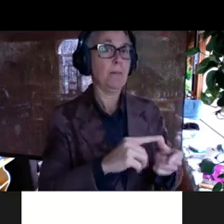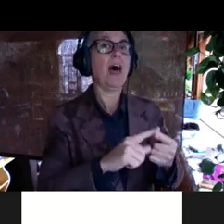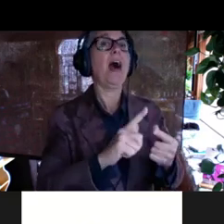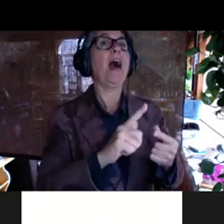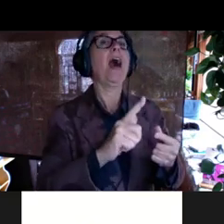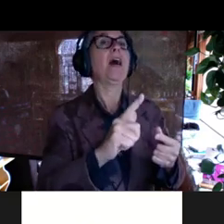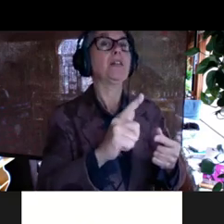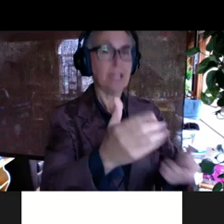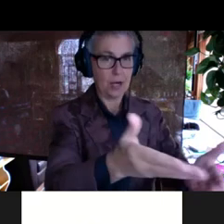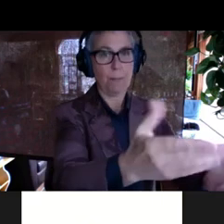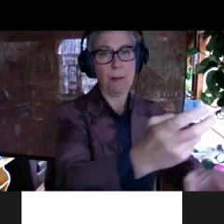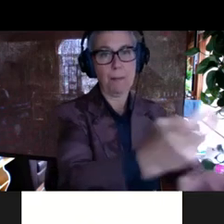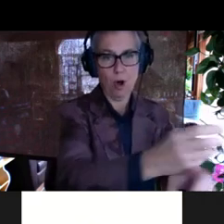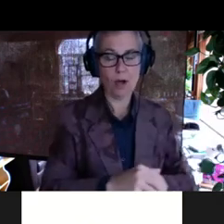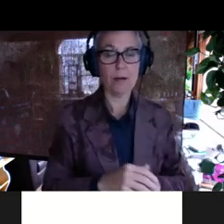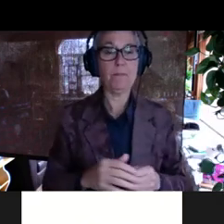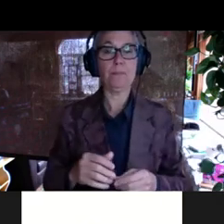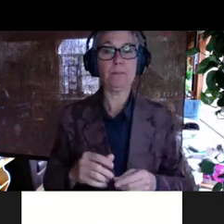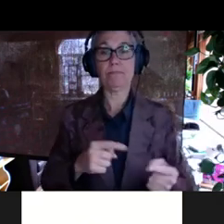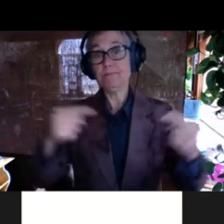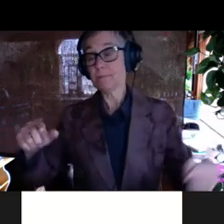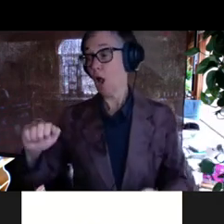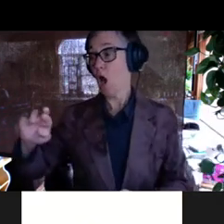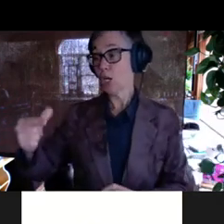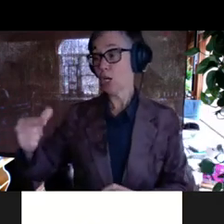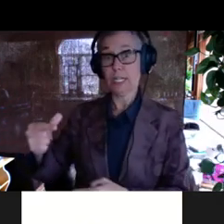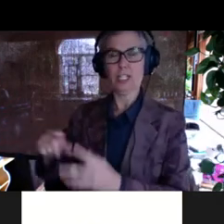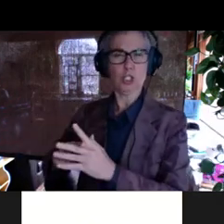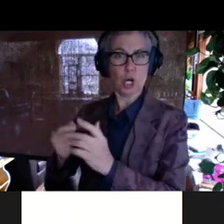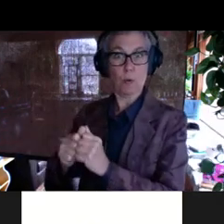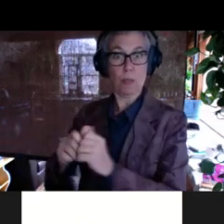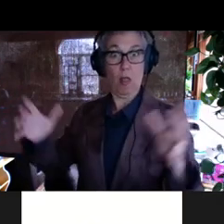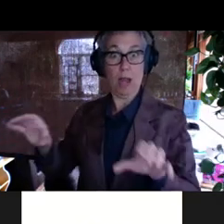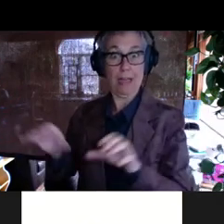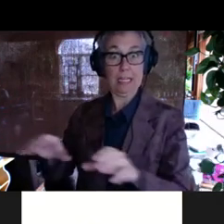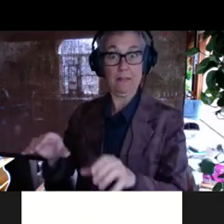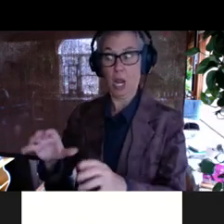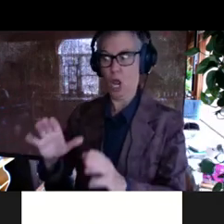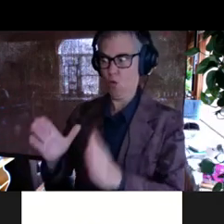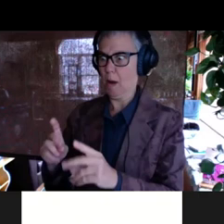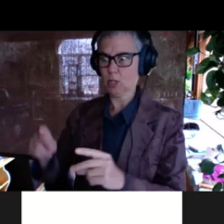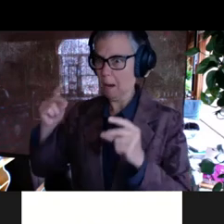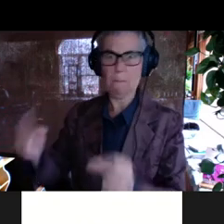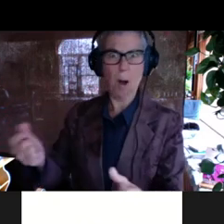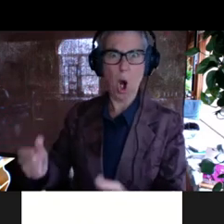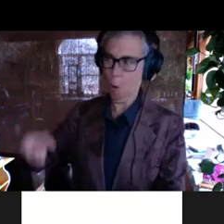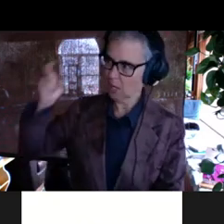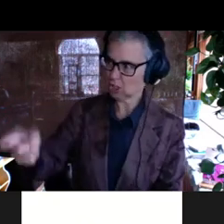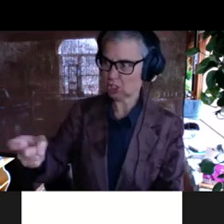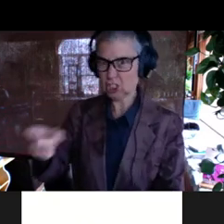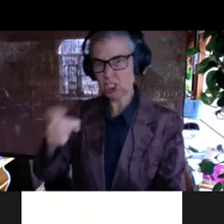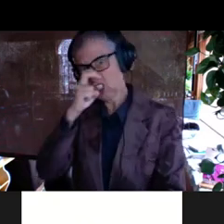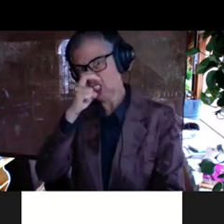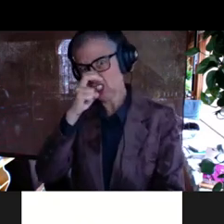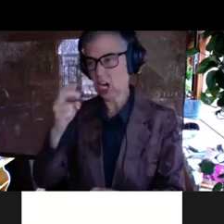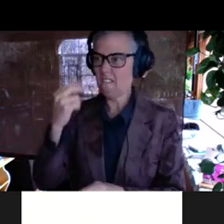hard. Uh, conversely, uh, biomolecule with the most initial activity, uh, the robot was like, okay, right away, we're going to push it to